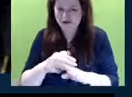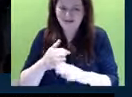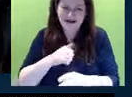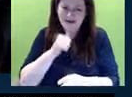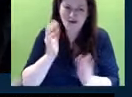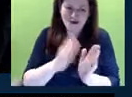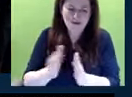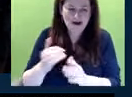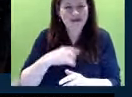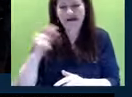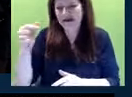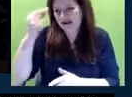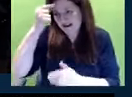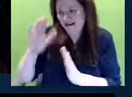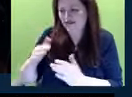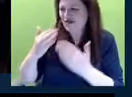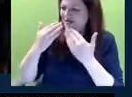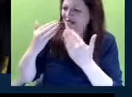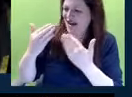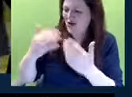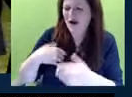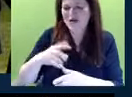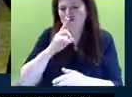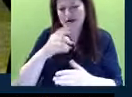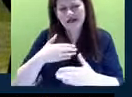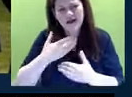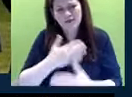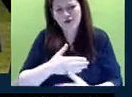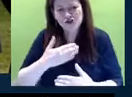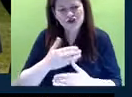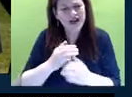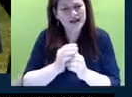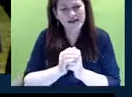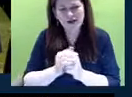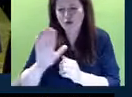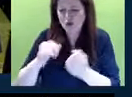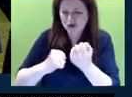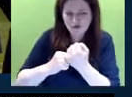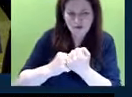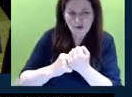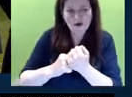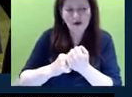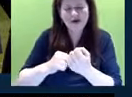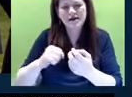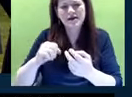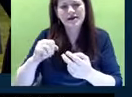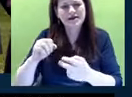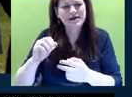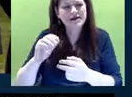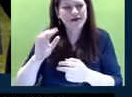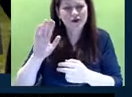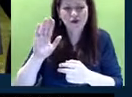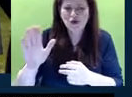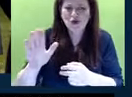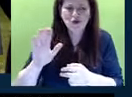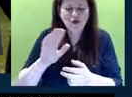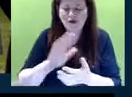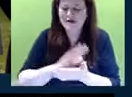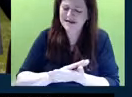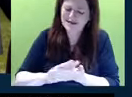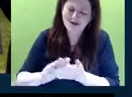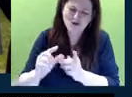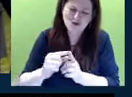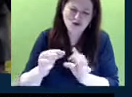But Governor, thank you. I truly appreciate your support and your extremely kind words.